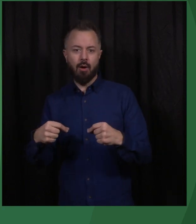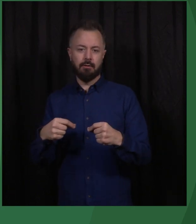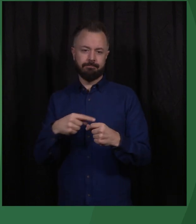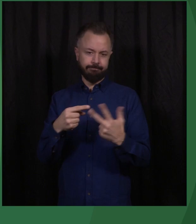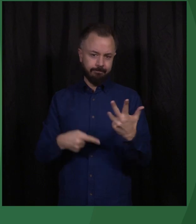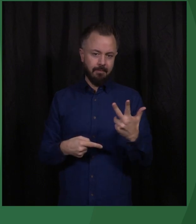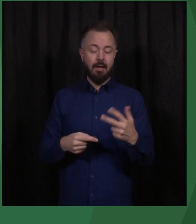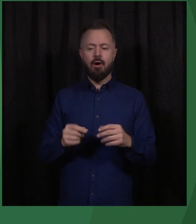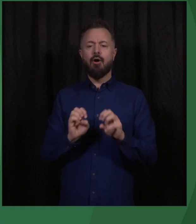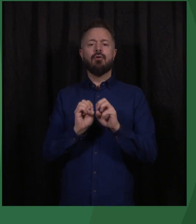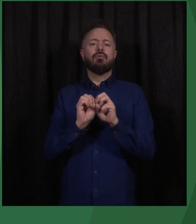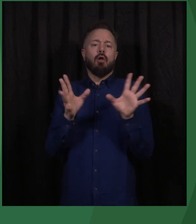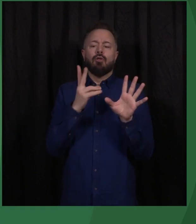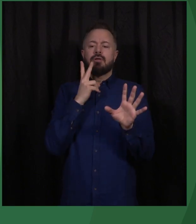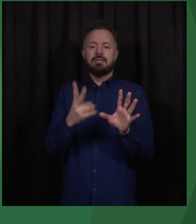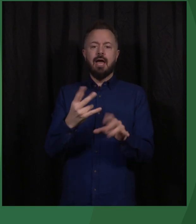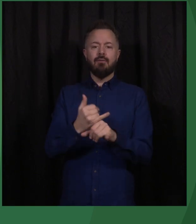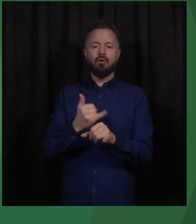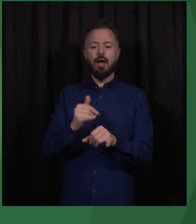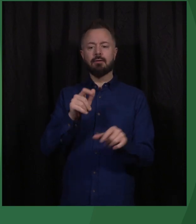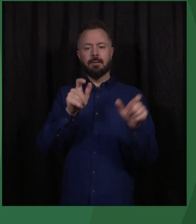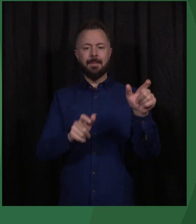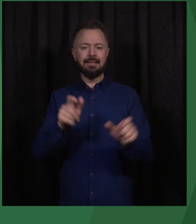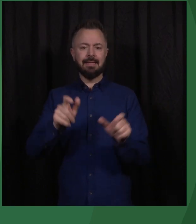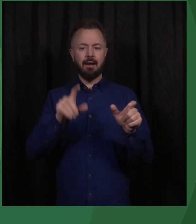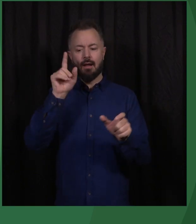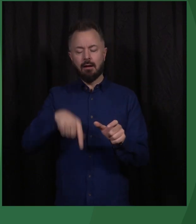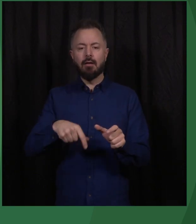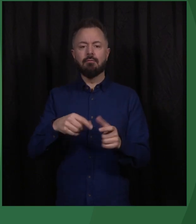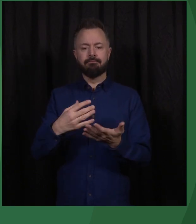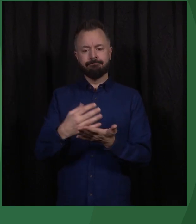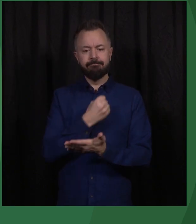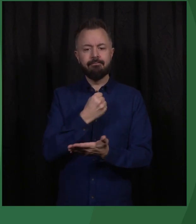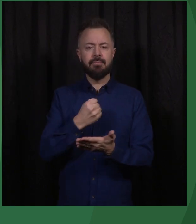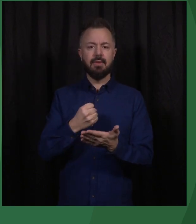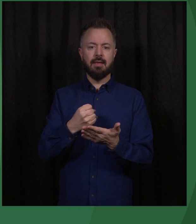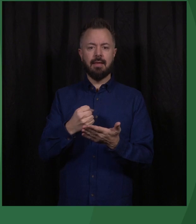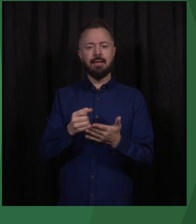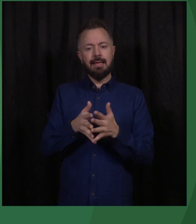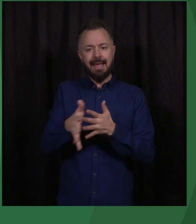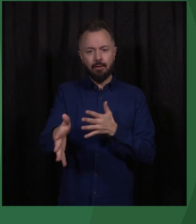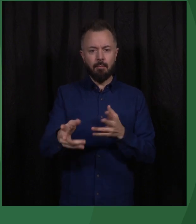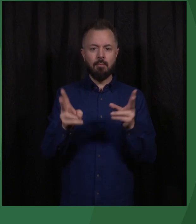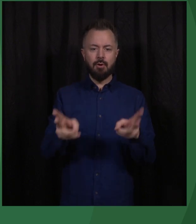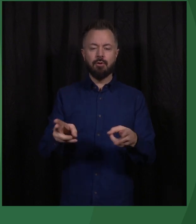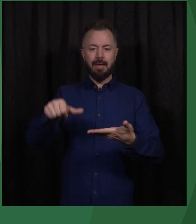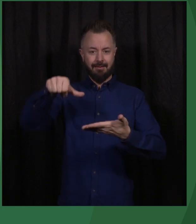nice to see how people could withdraw much-needed benefits simply by using their fingerprints.